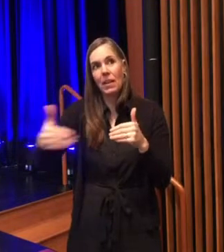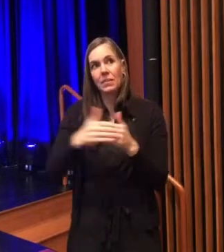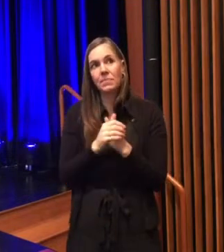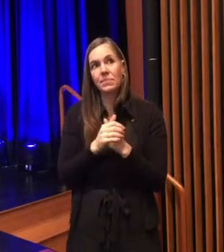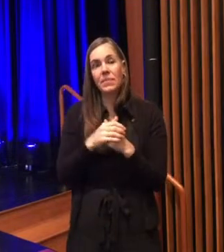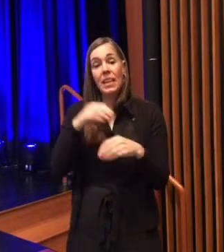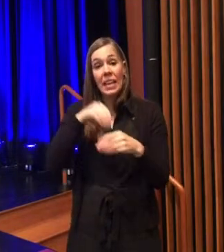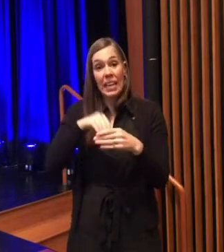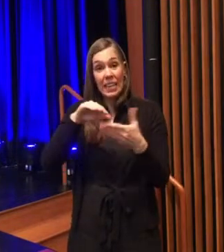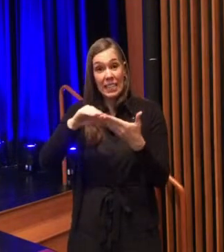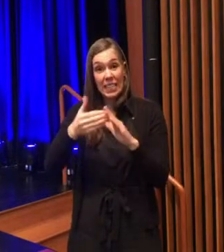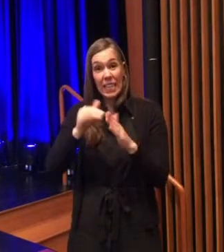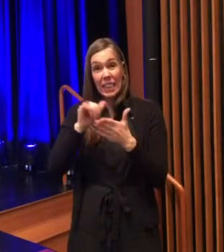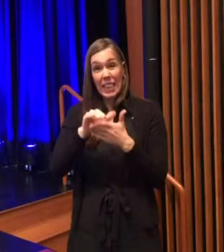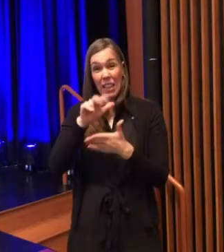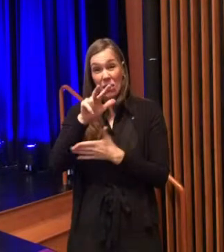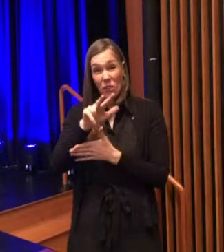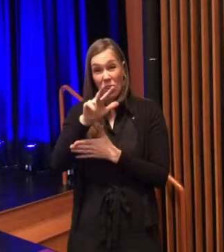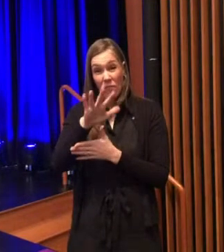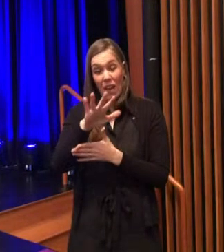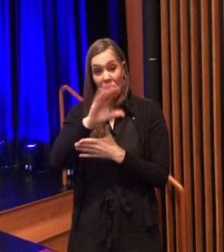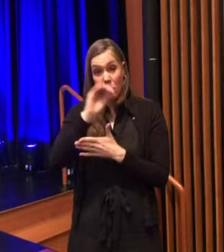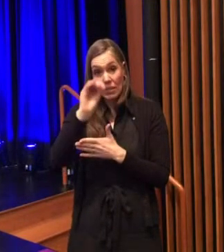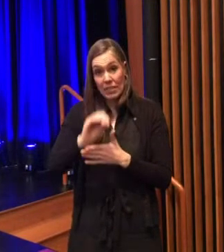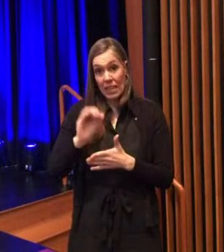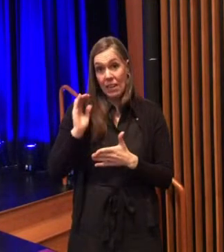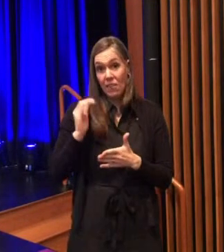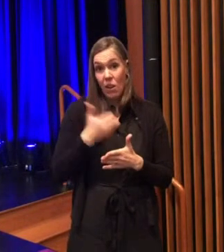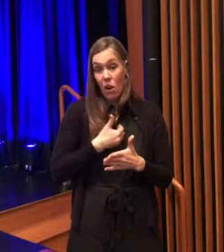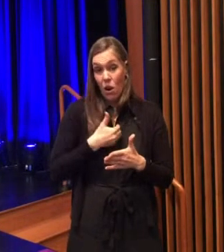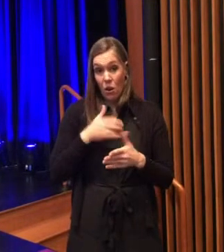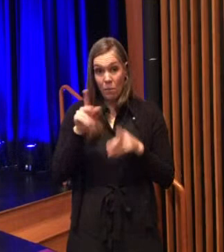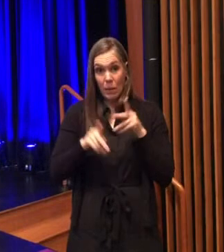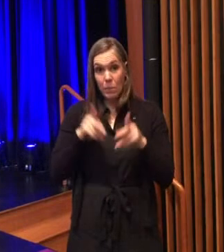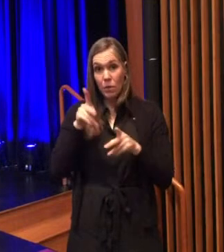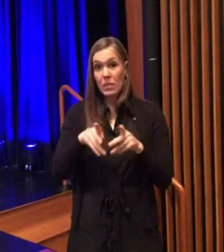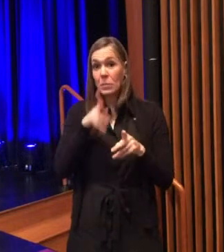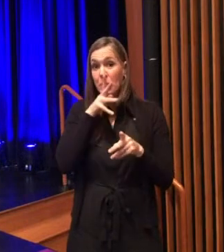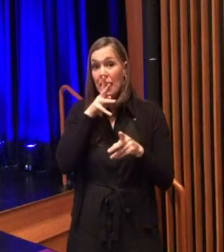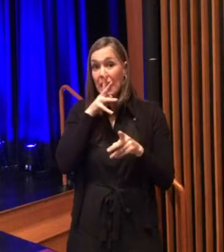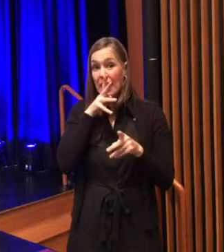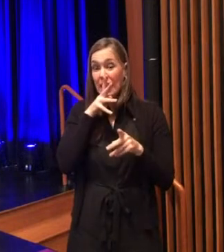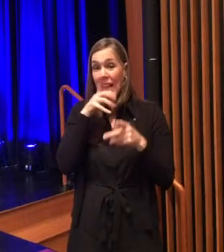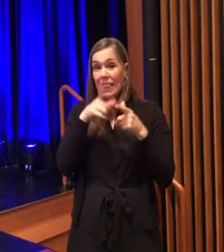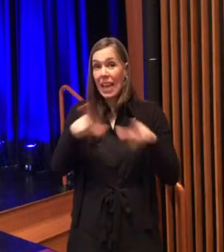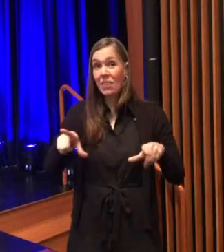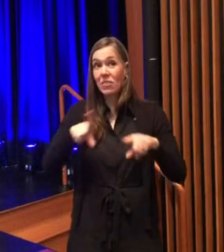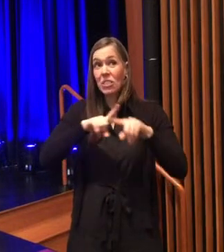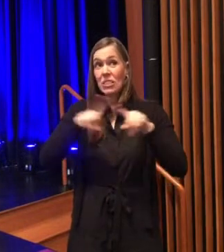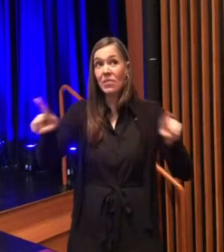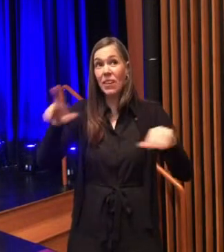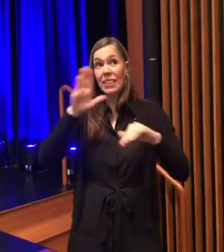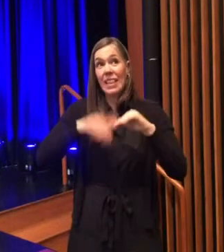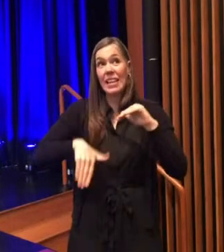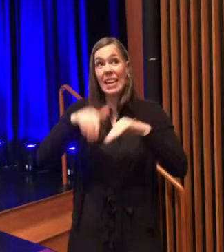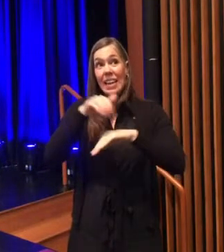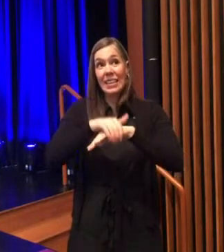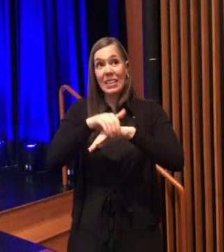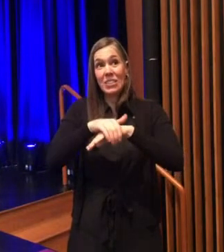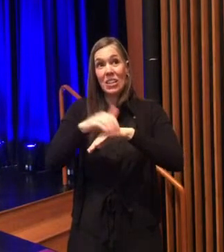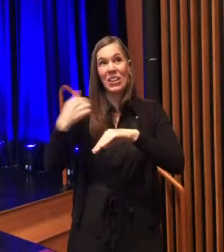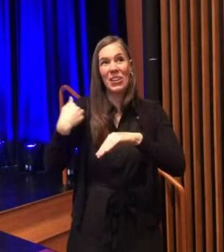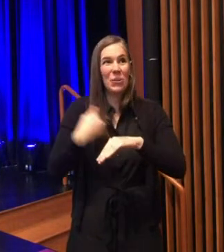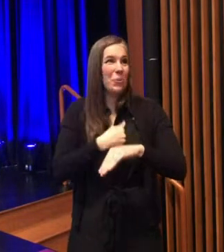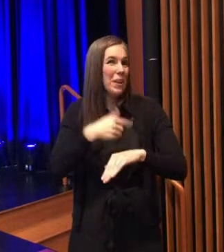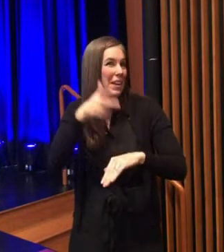in a city where 35 of our residents speak a language other than english and we are getting we are experiencing translation right now in the